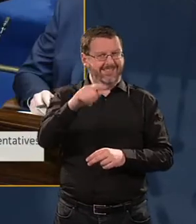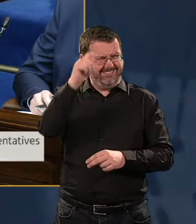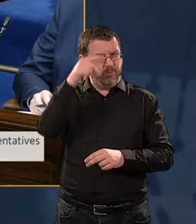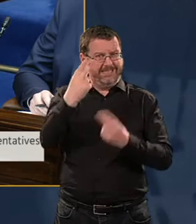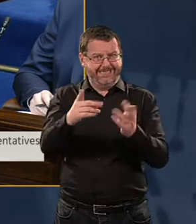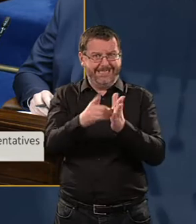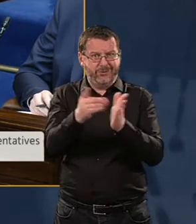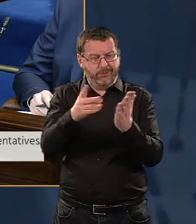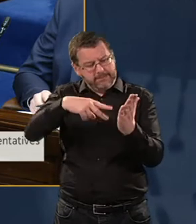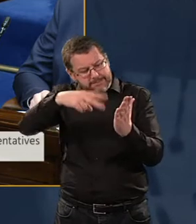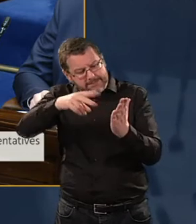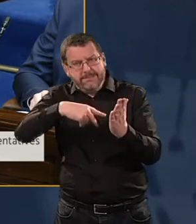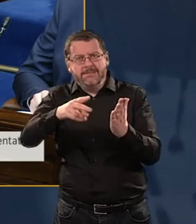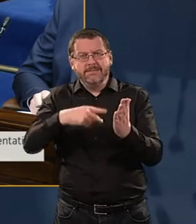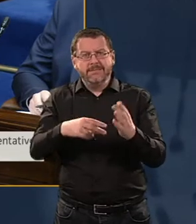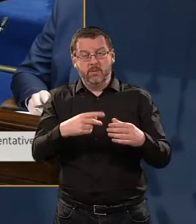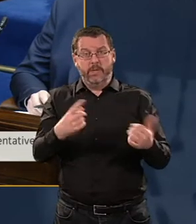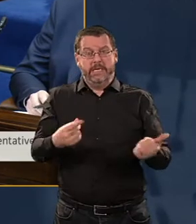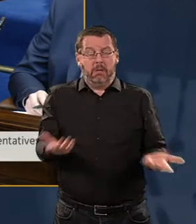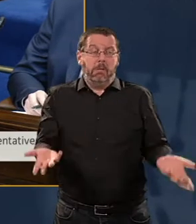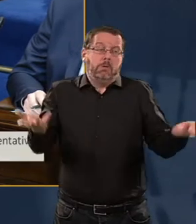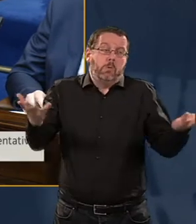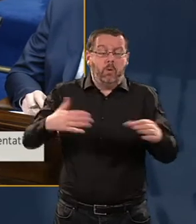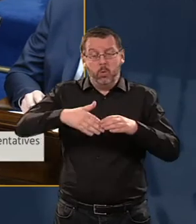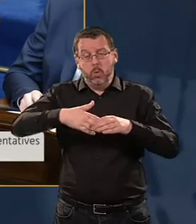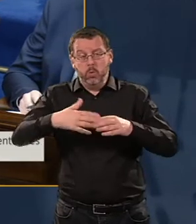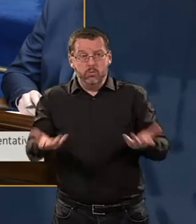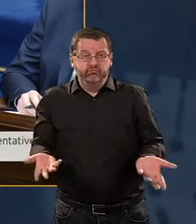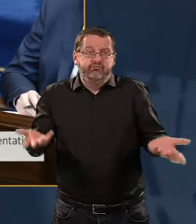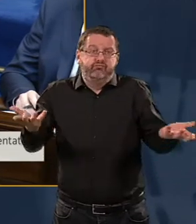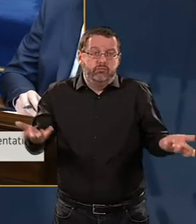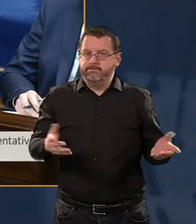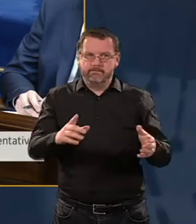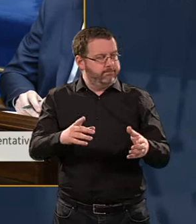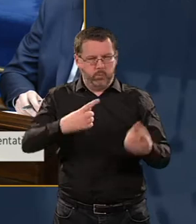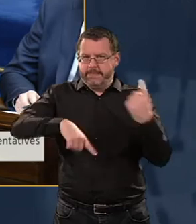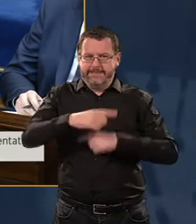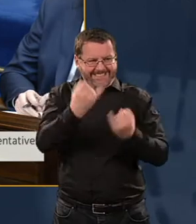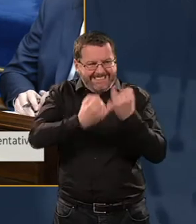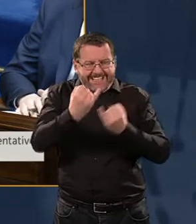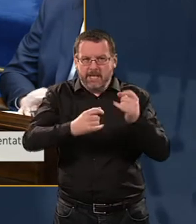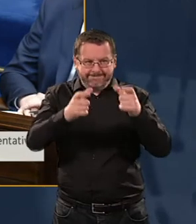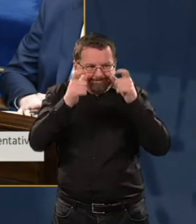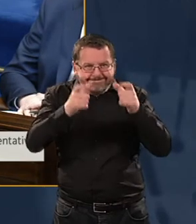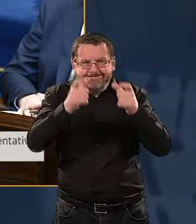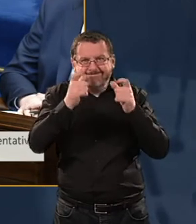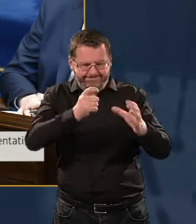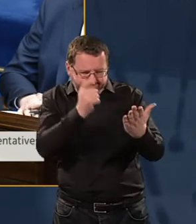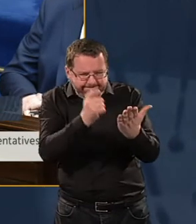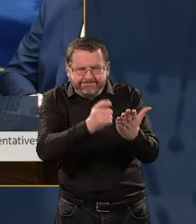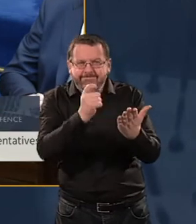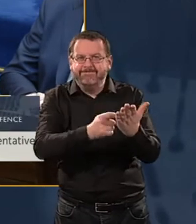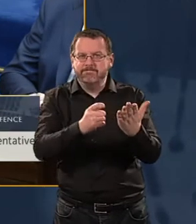one in excruciating detail. You are right.